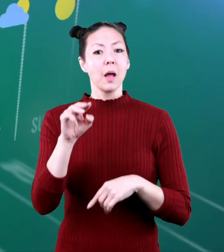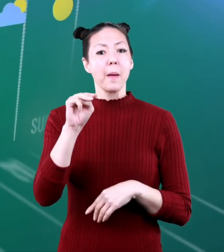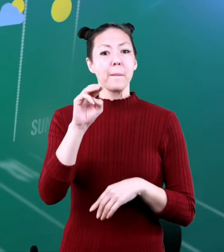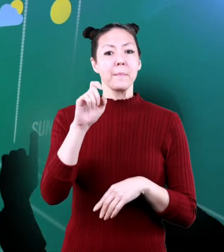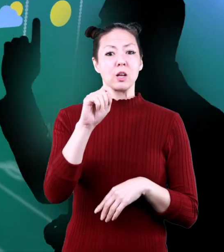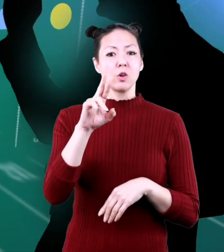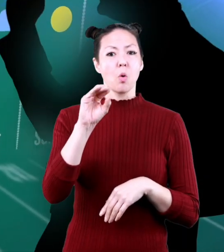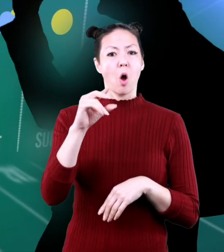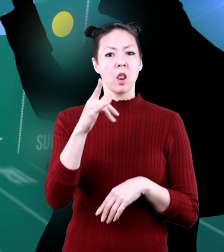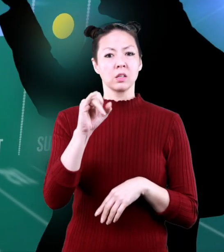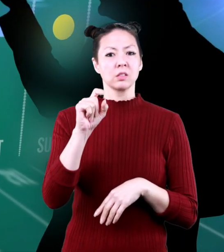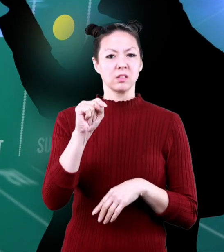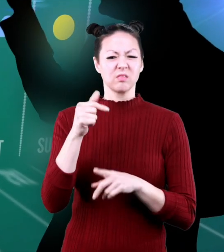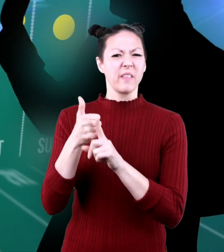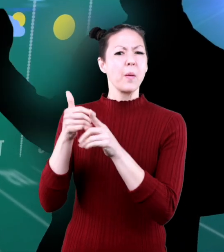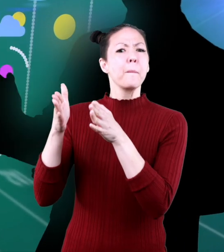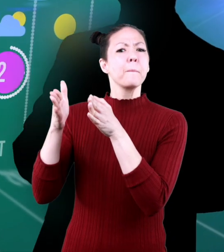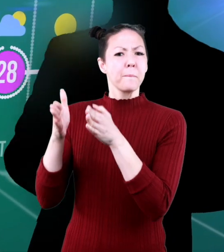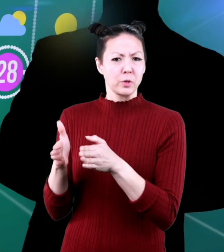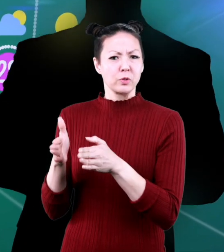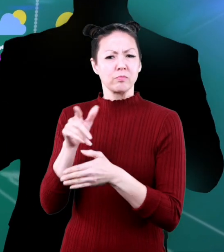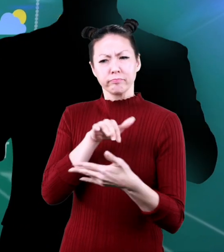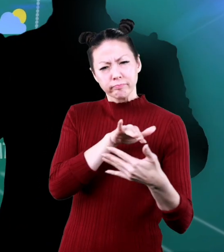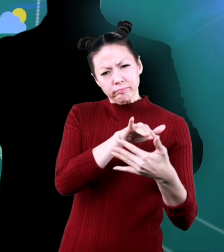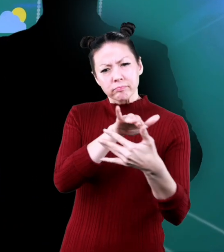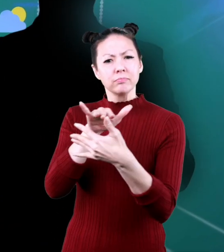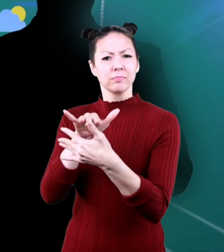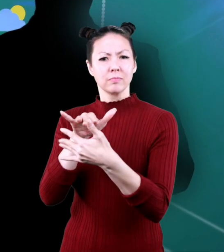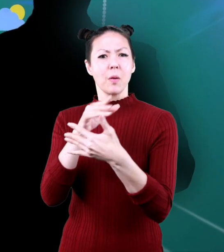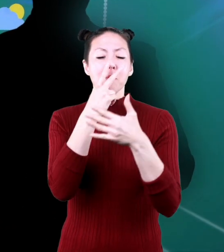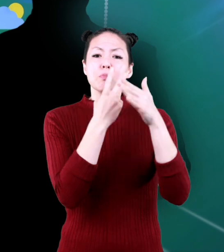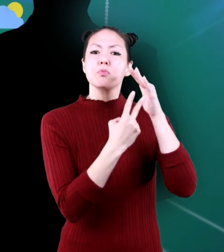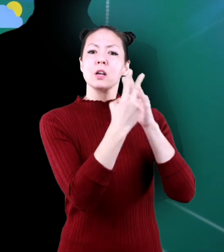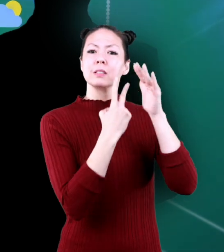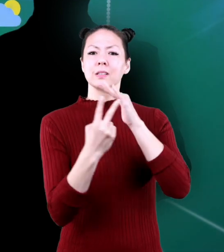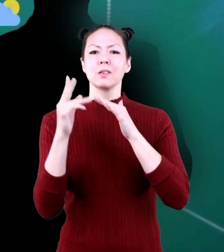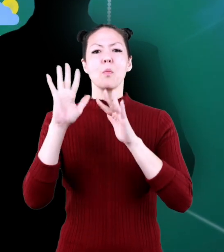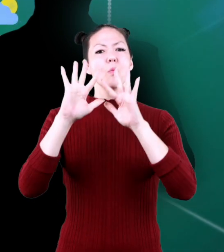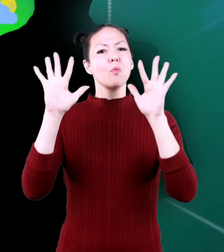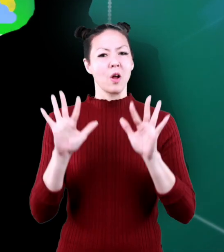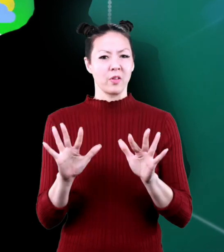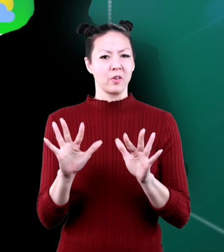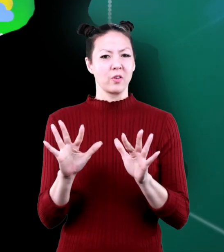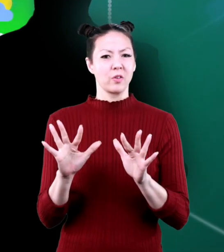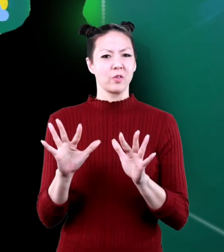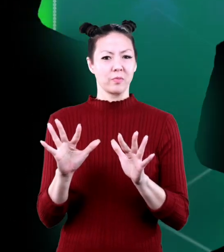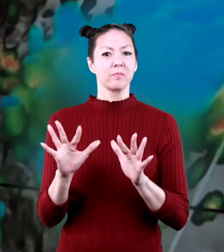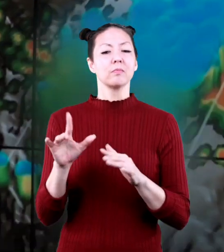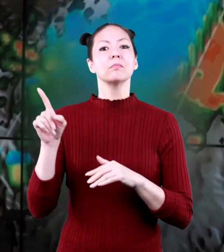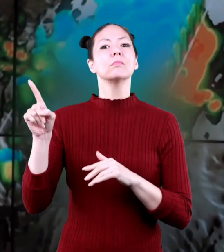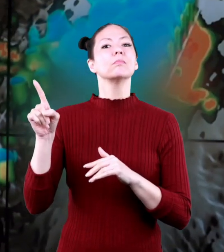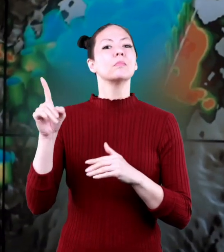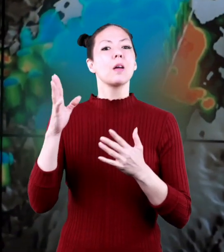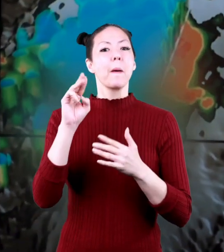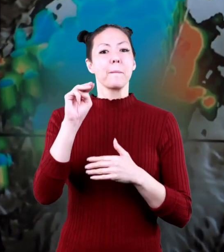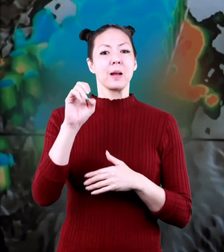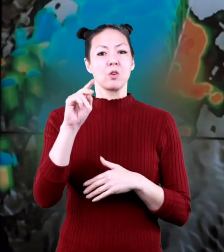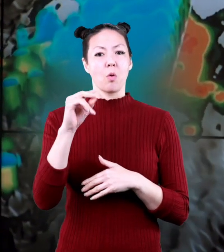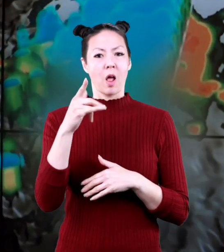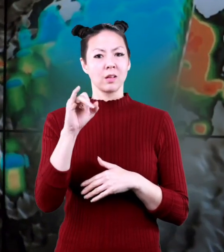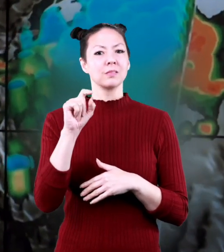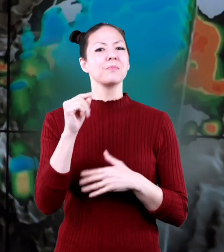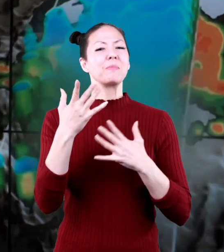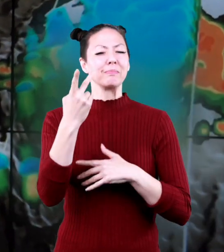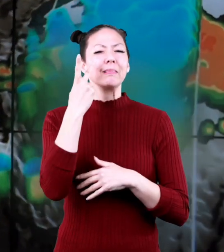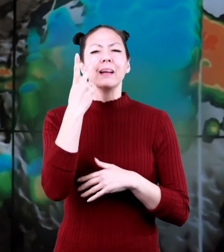A meteorologist is a person who studies and predicts the weather. You might have even